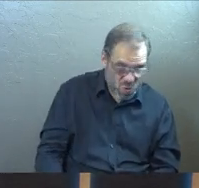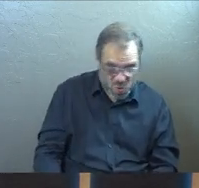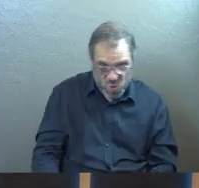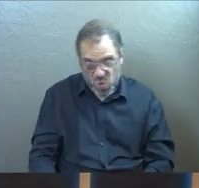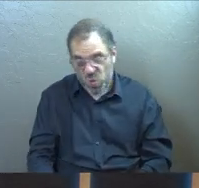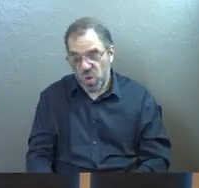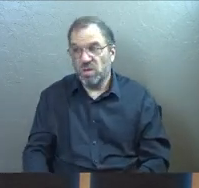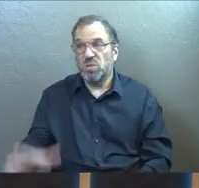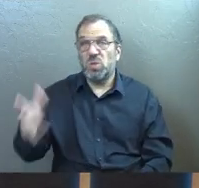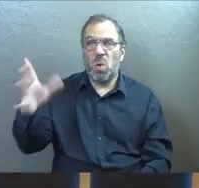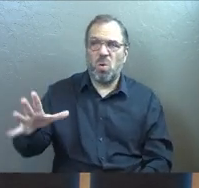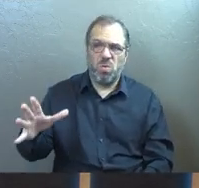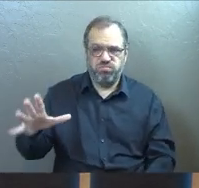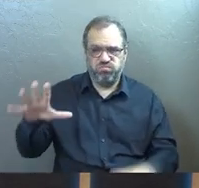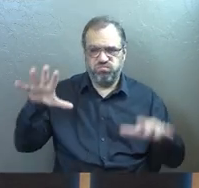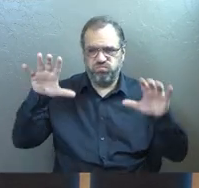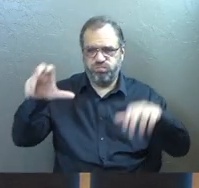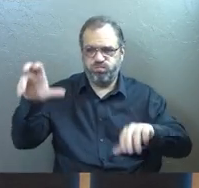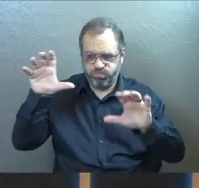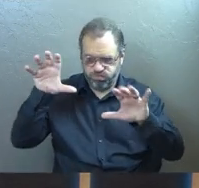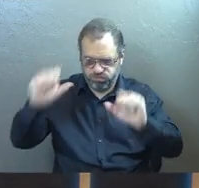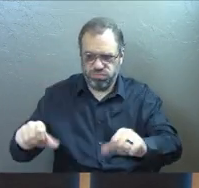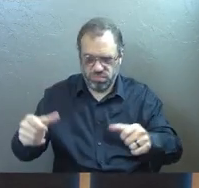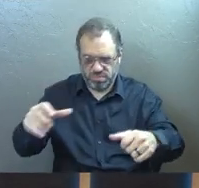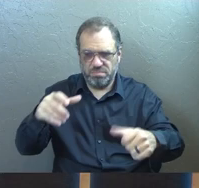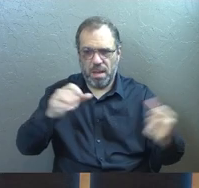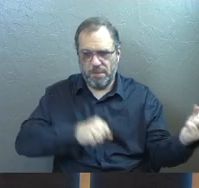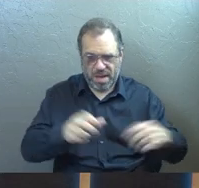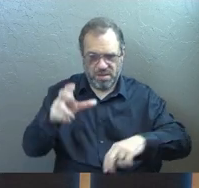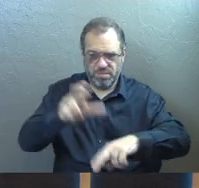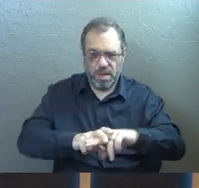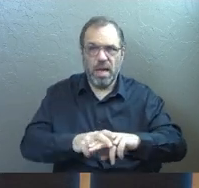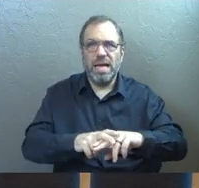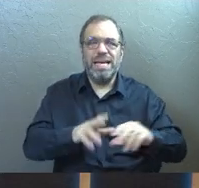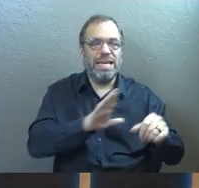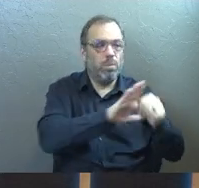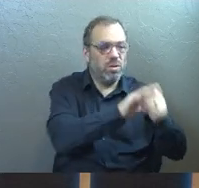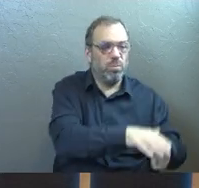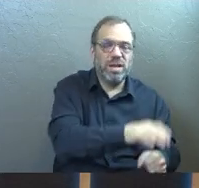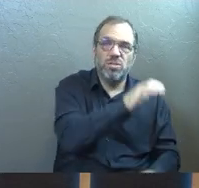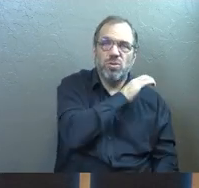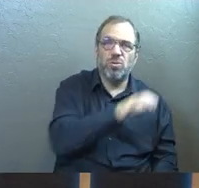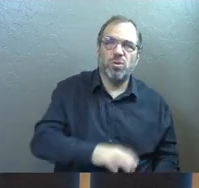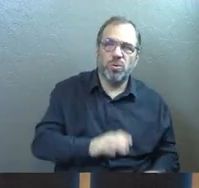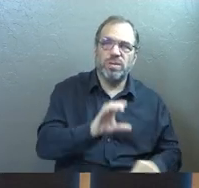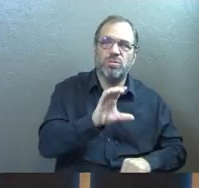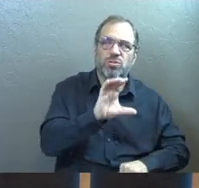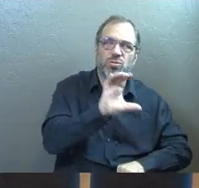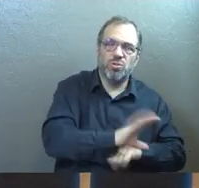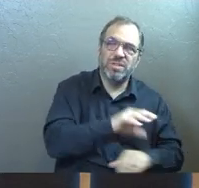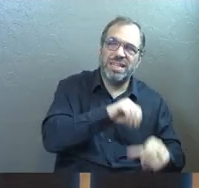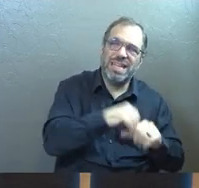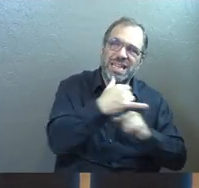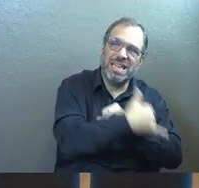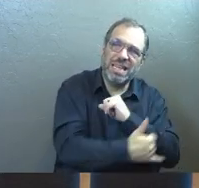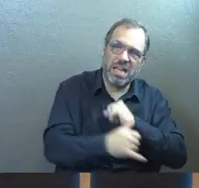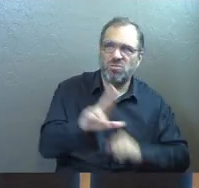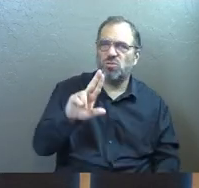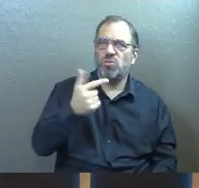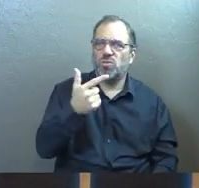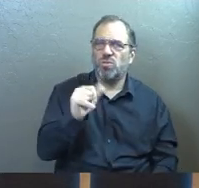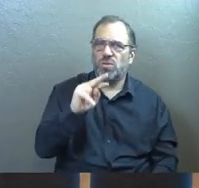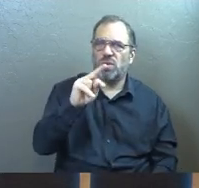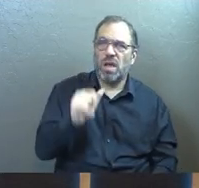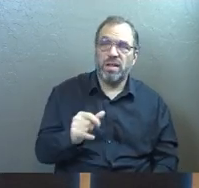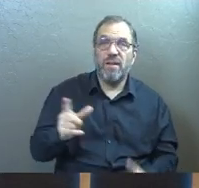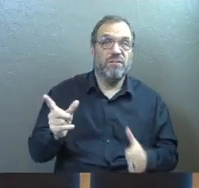So after he gains power, one of the things that he starts to do is he begins to oppress the Christian church in the country. And he, first